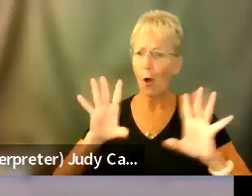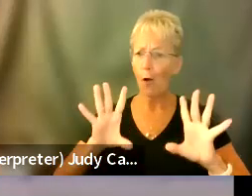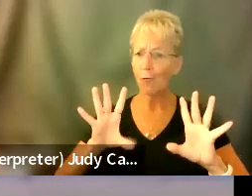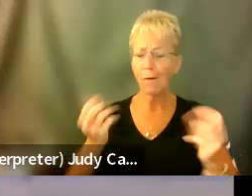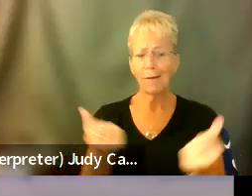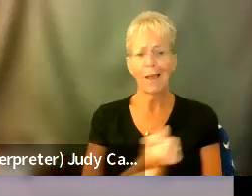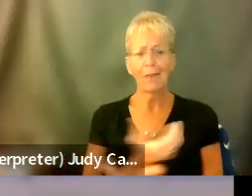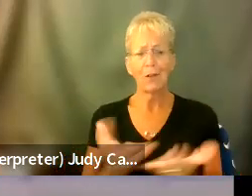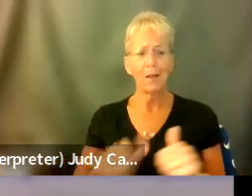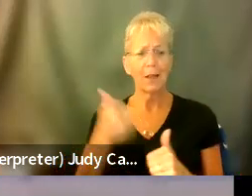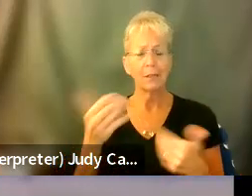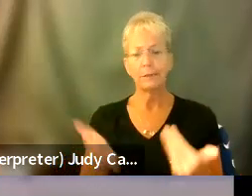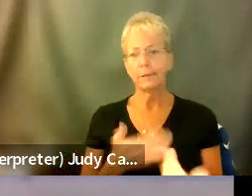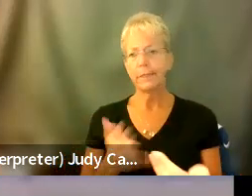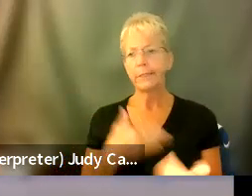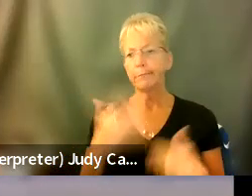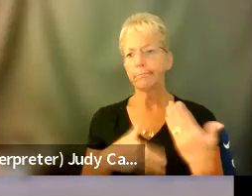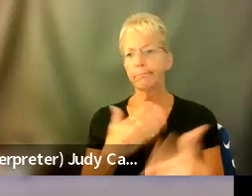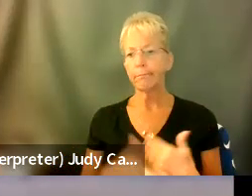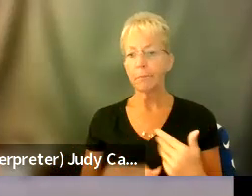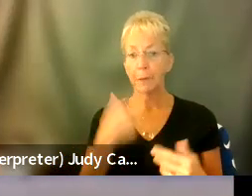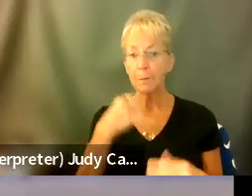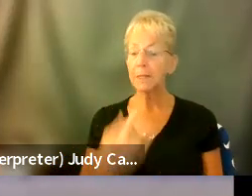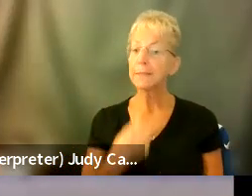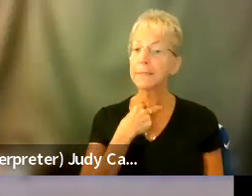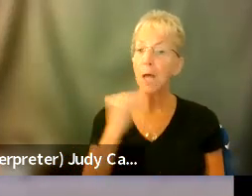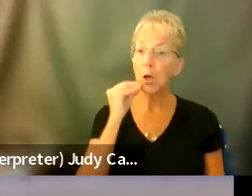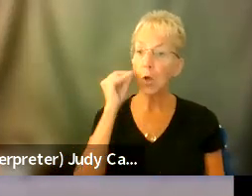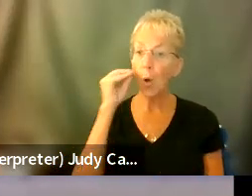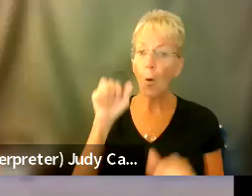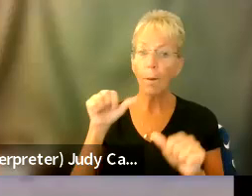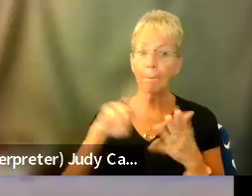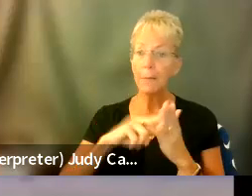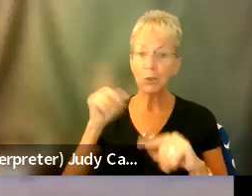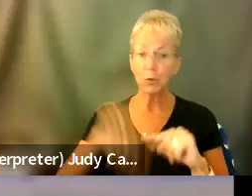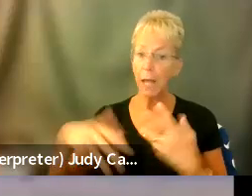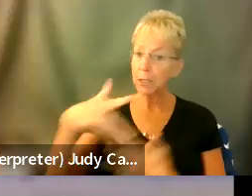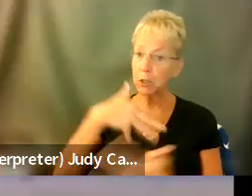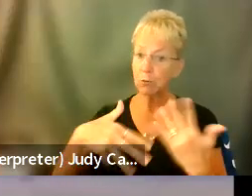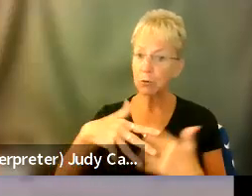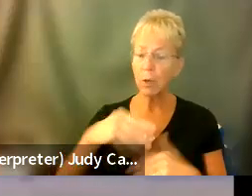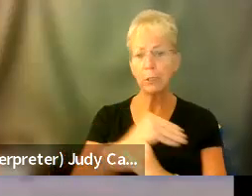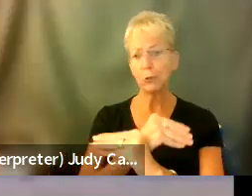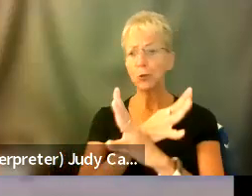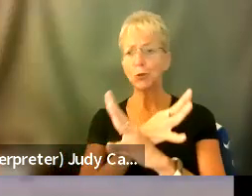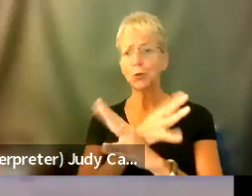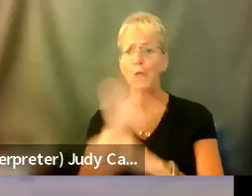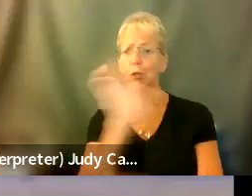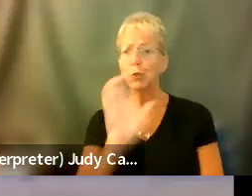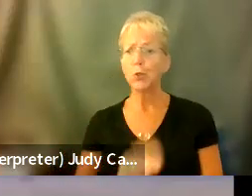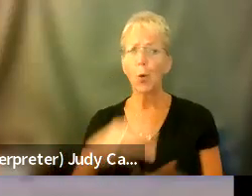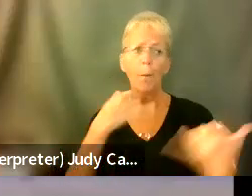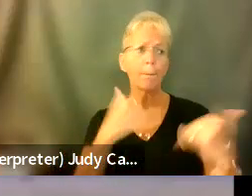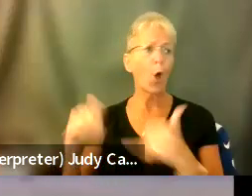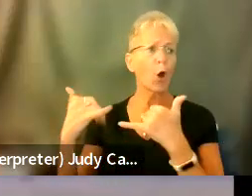easy. Just because you're homebound doesn't mean you can't socialize. Have Zoom parties and movie nights with your friends.